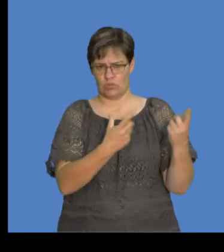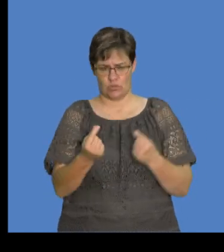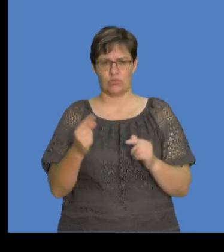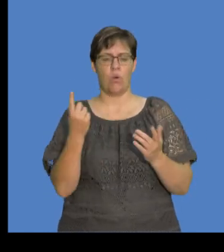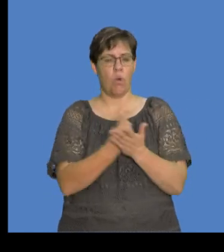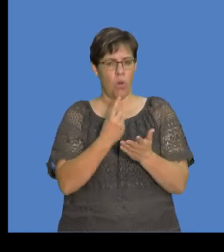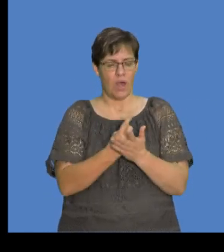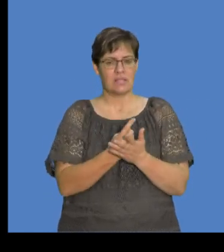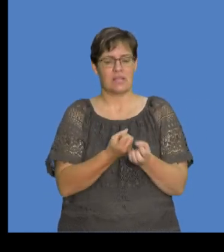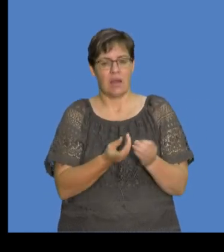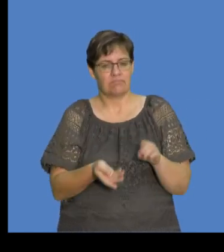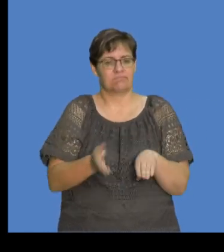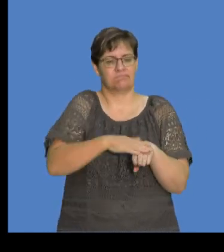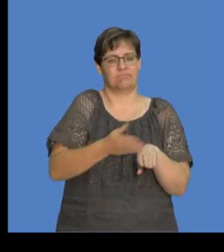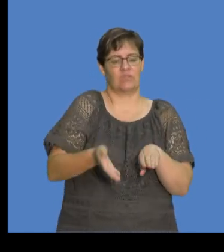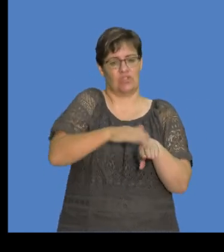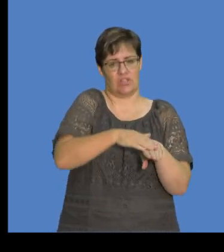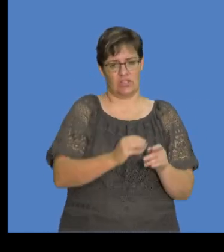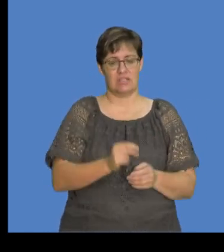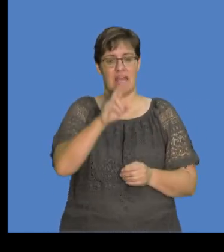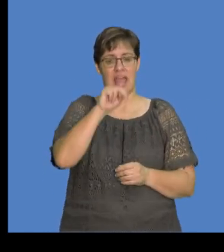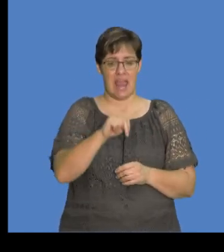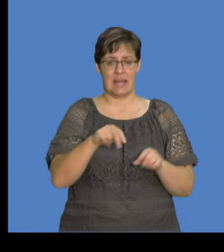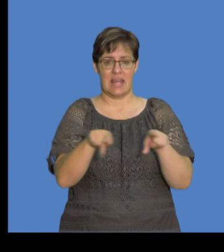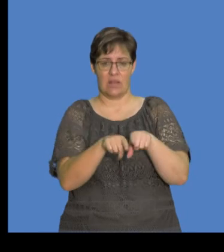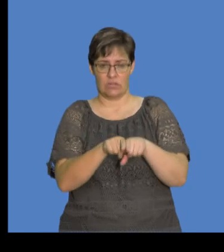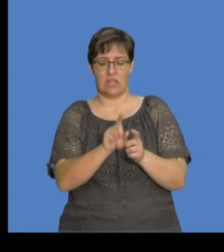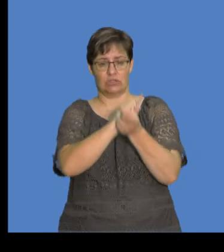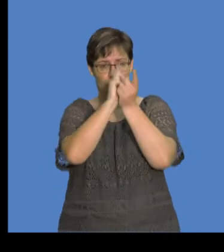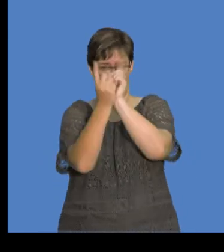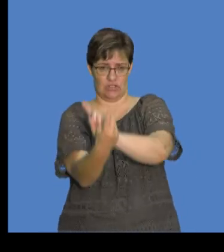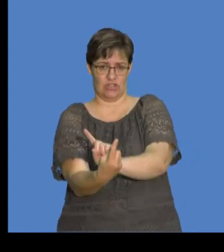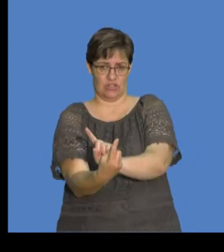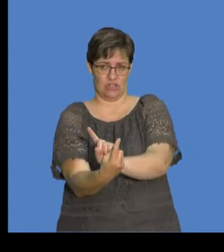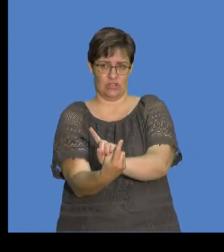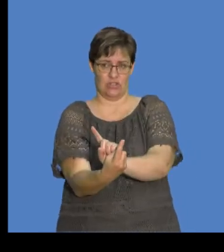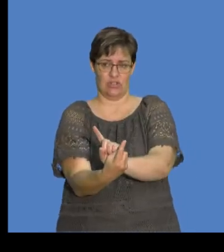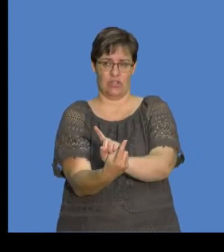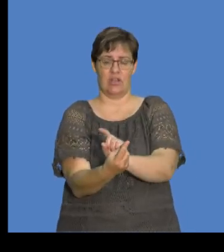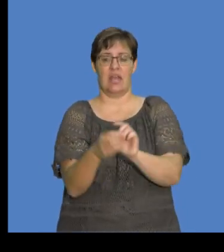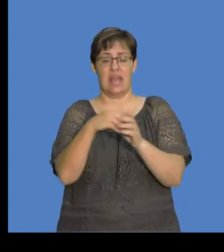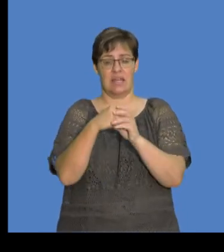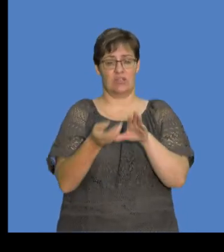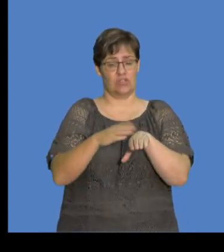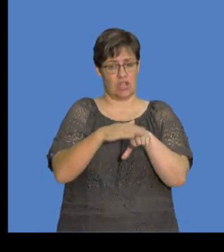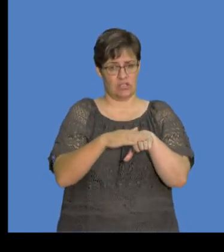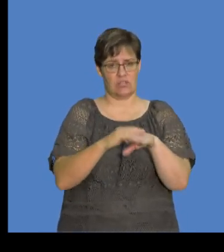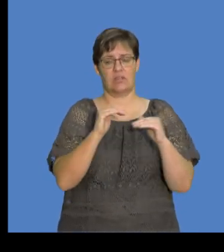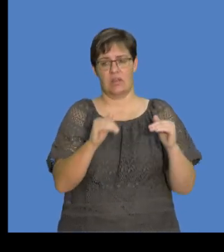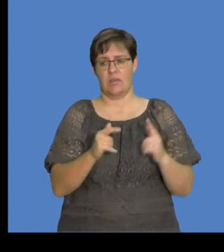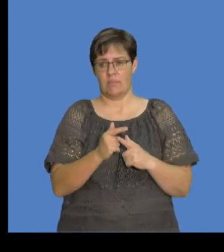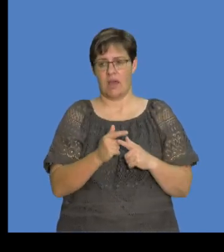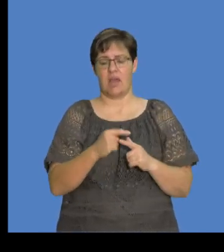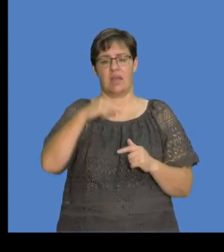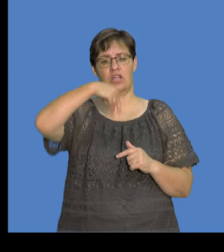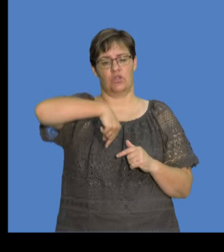that. It's always about the quantization of charge, which is N is equal to change in charge divided by the